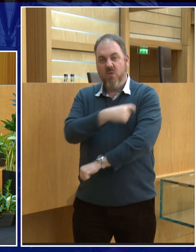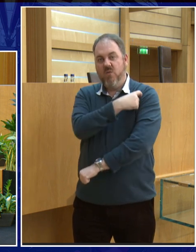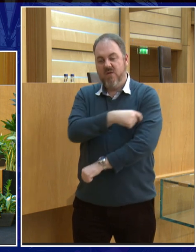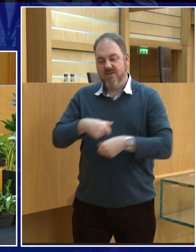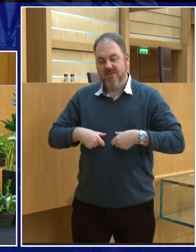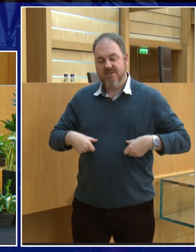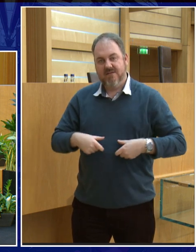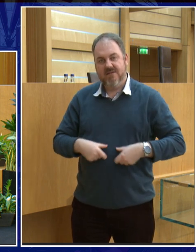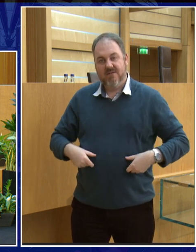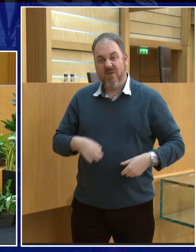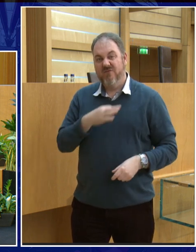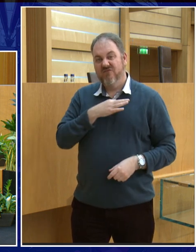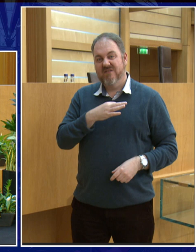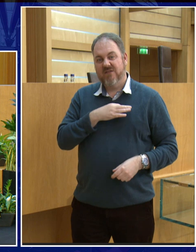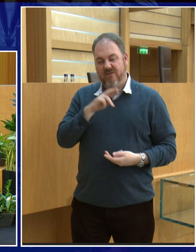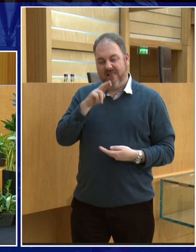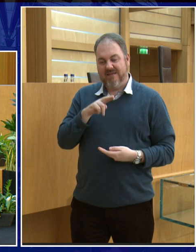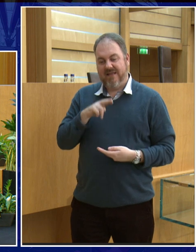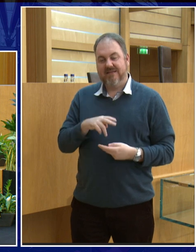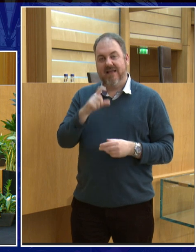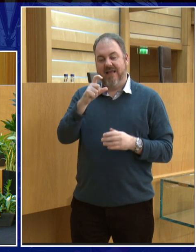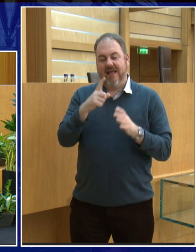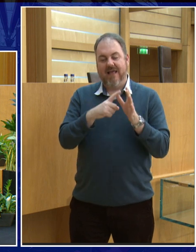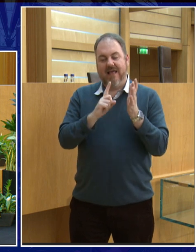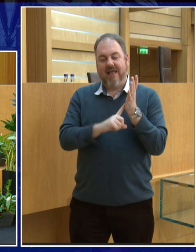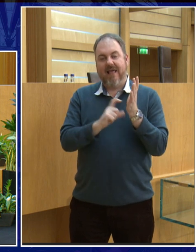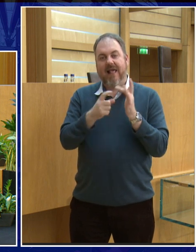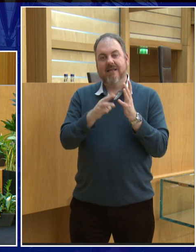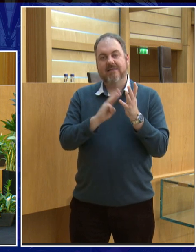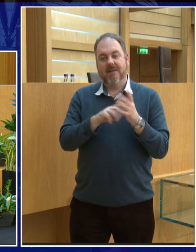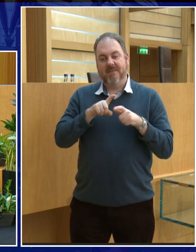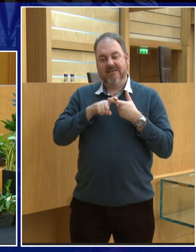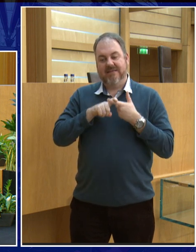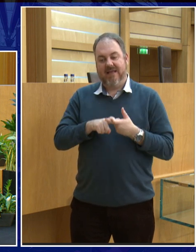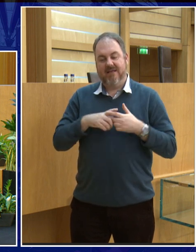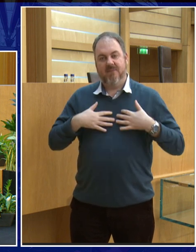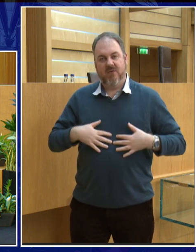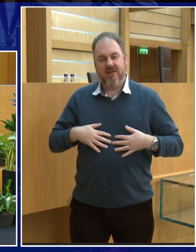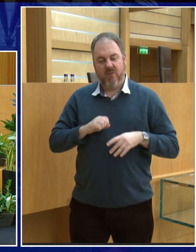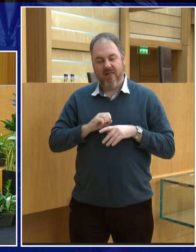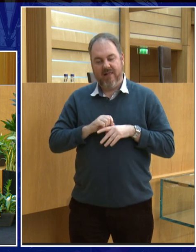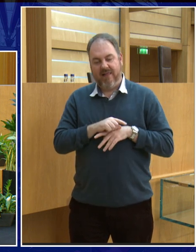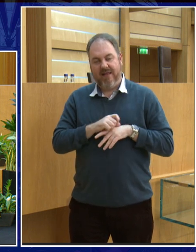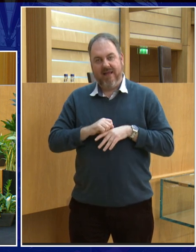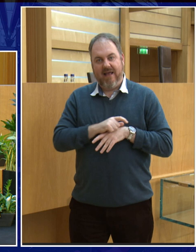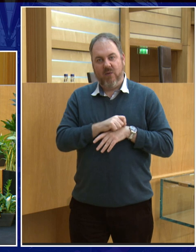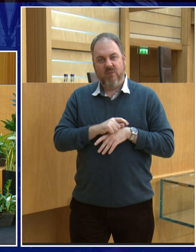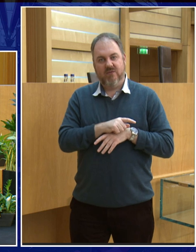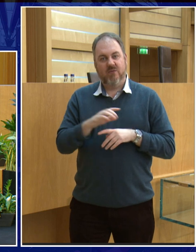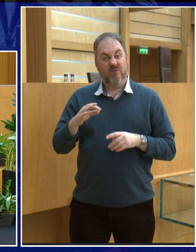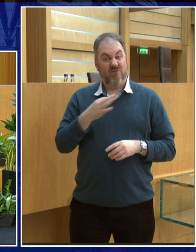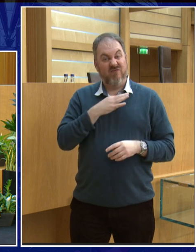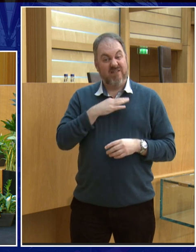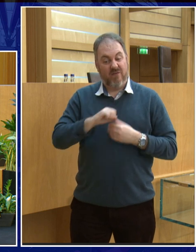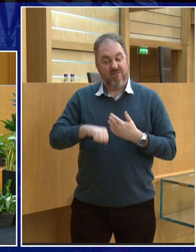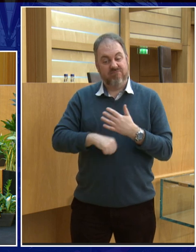gravity, the calcium in your brains actually leaks out. And some of the early astronauts, well, astronauts that go on the International Space Station, people who live on the moon